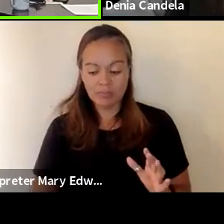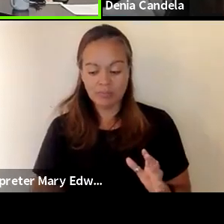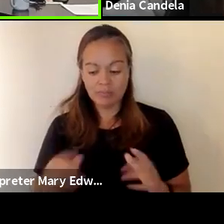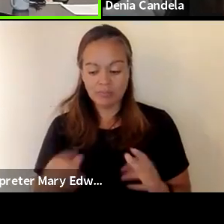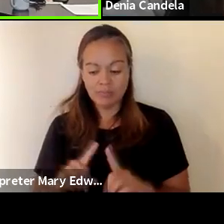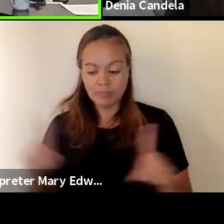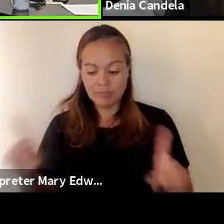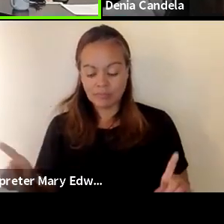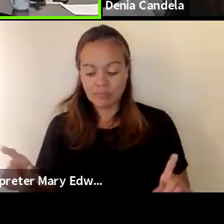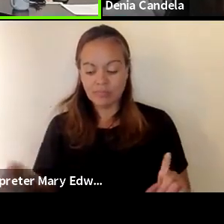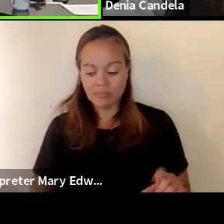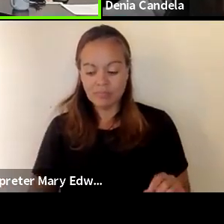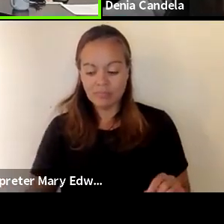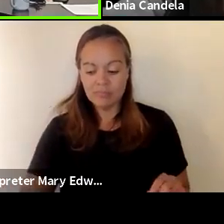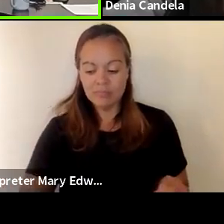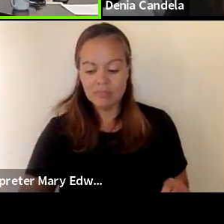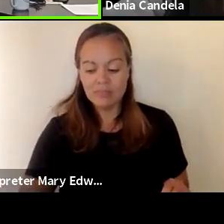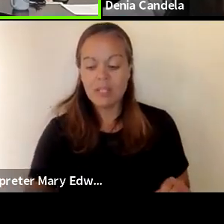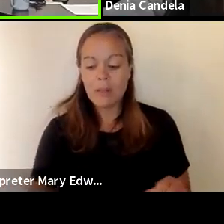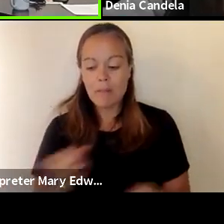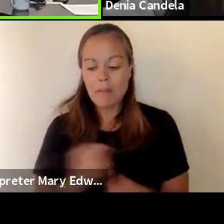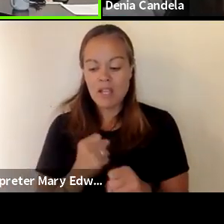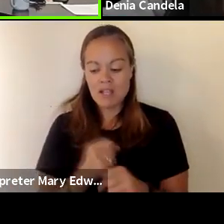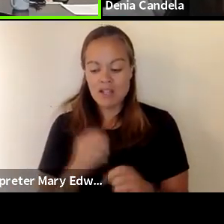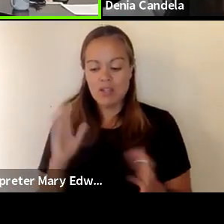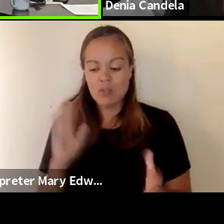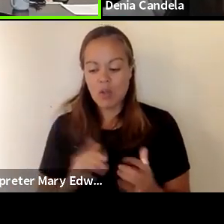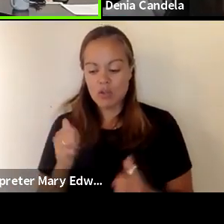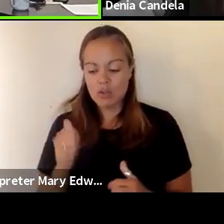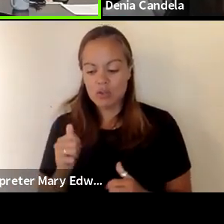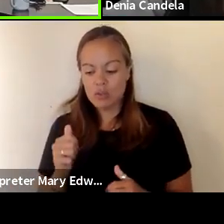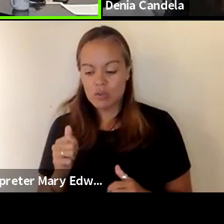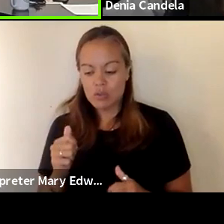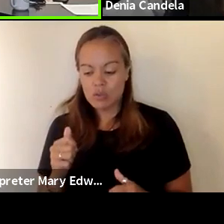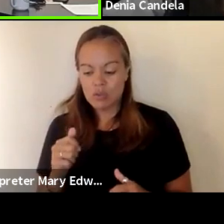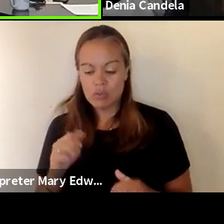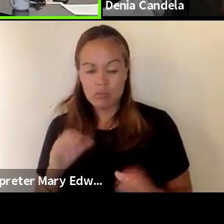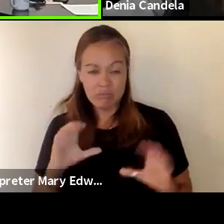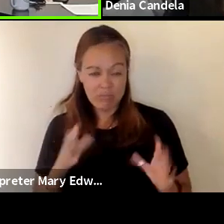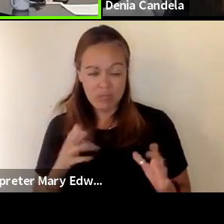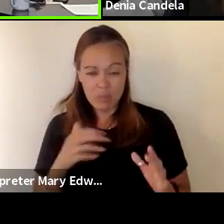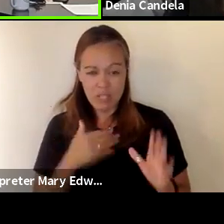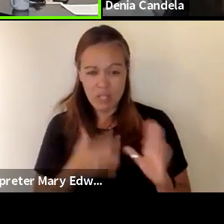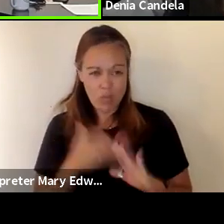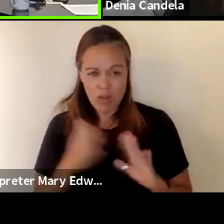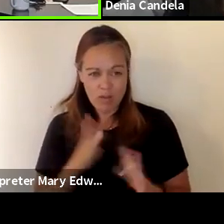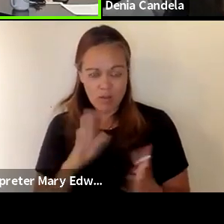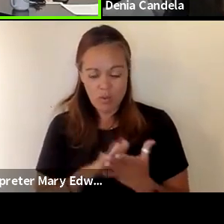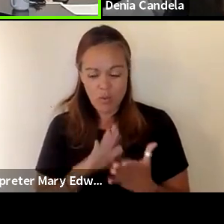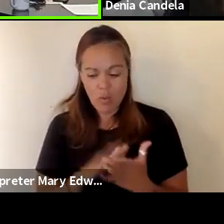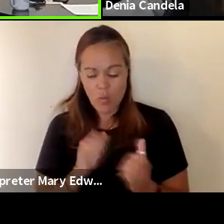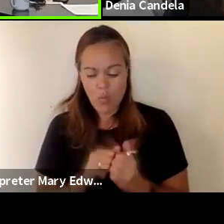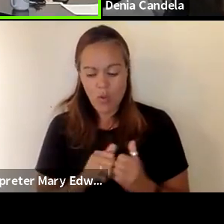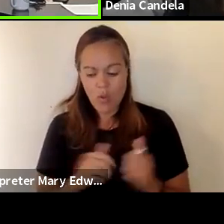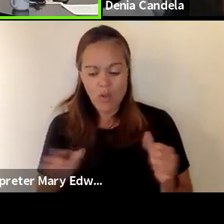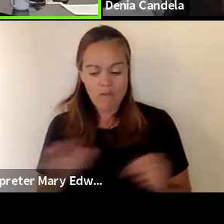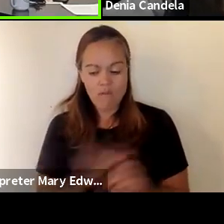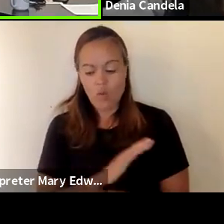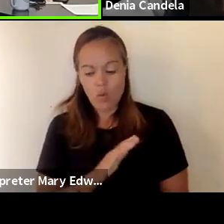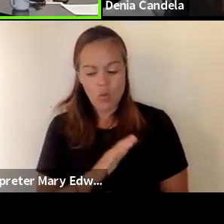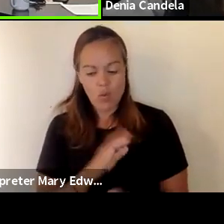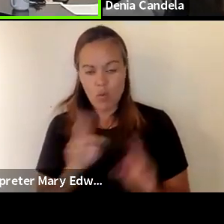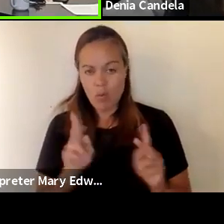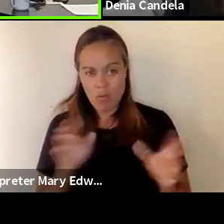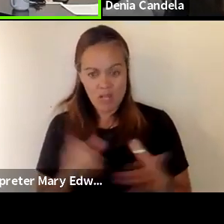smaller classes and you couldn't run a student pop run school with a full population base